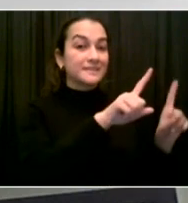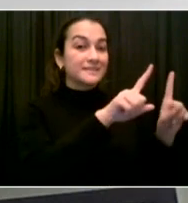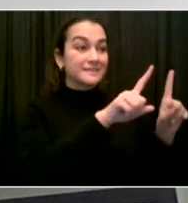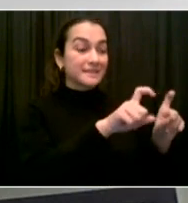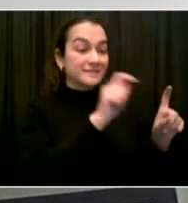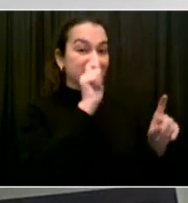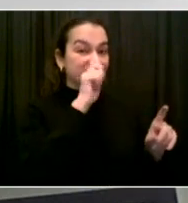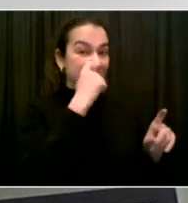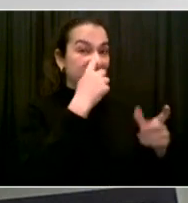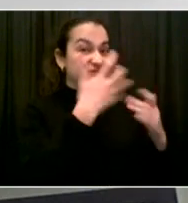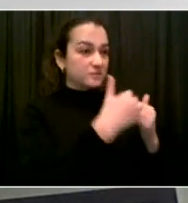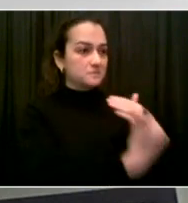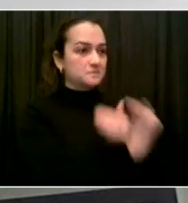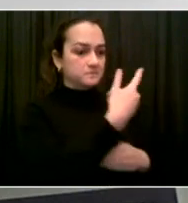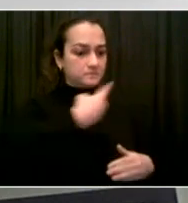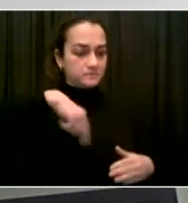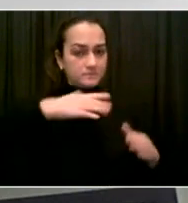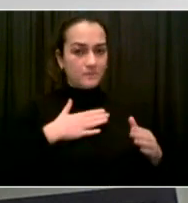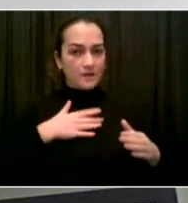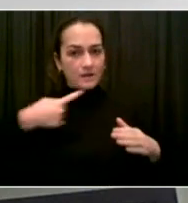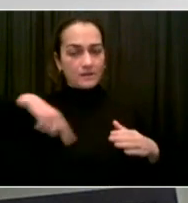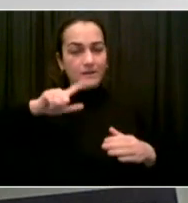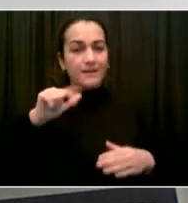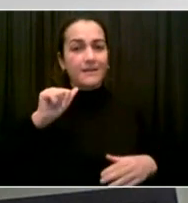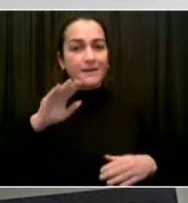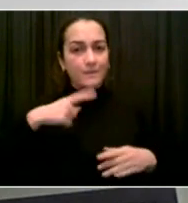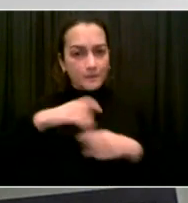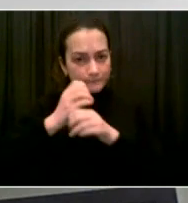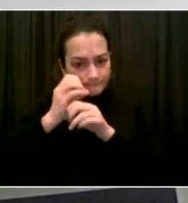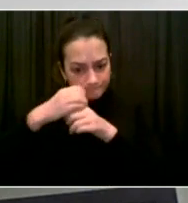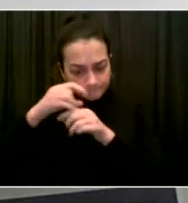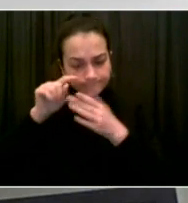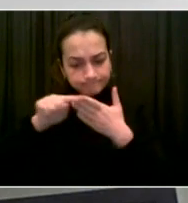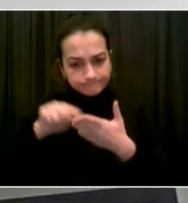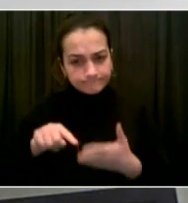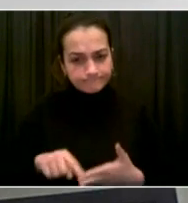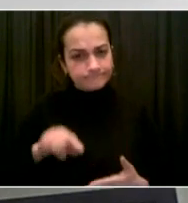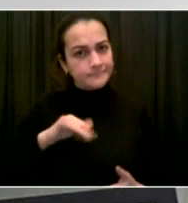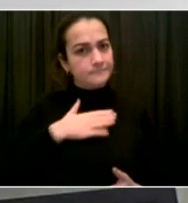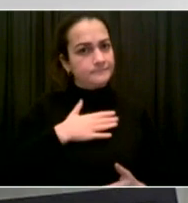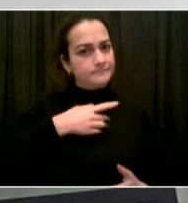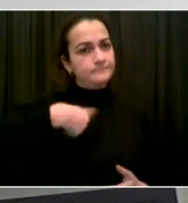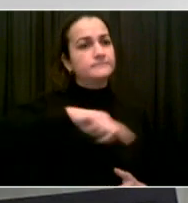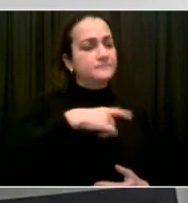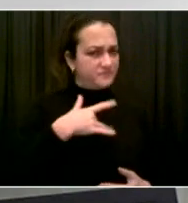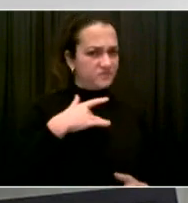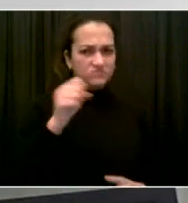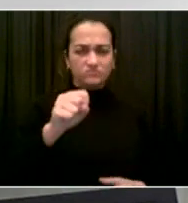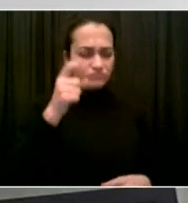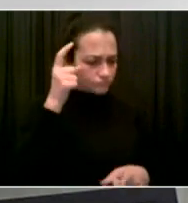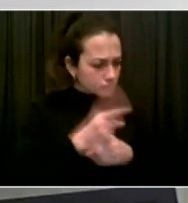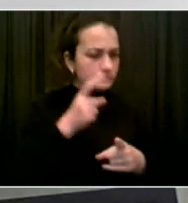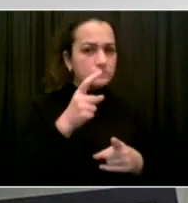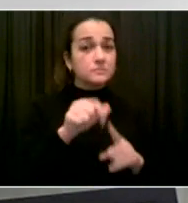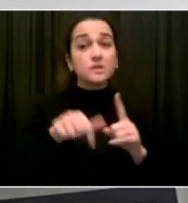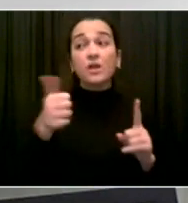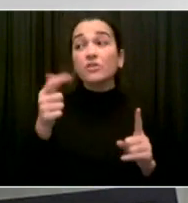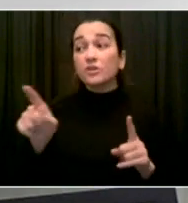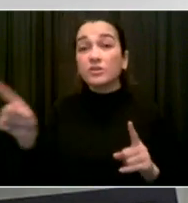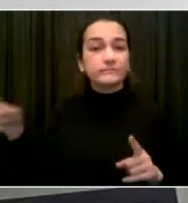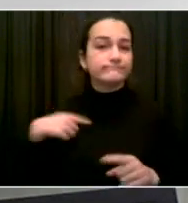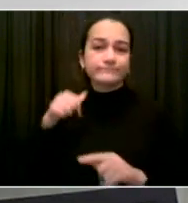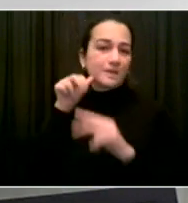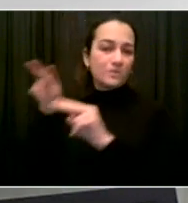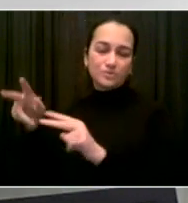and that we will be going out to all of the sites, as Dr. Long explains, so that if there is